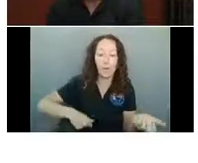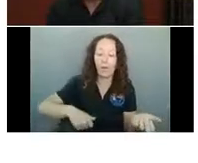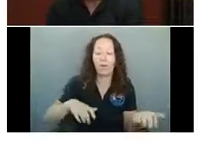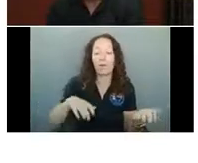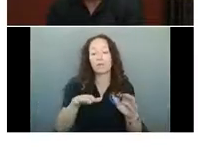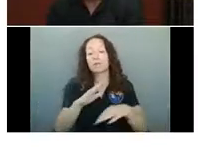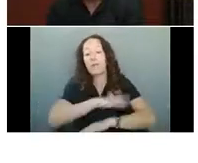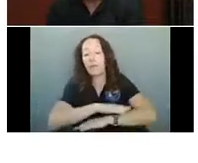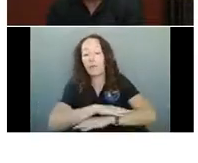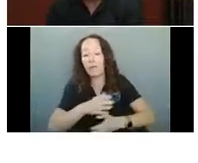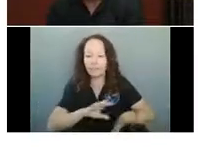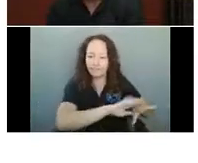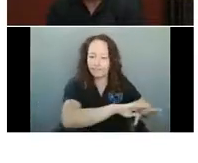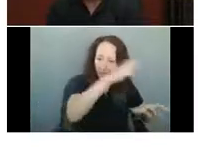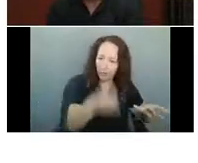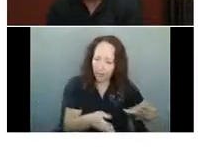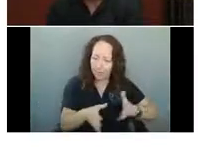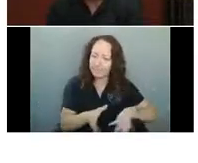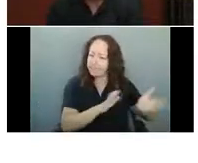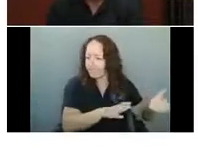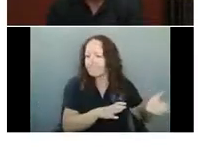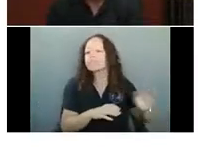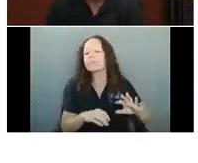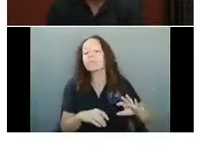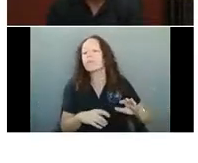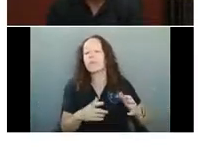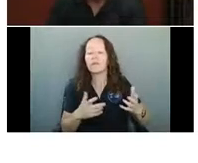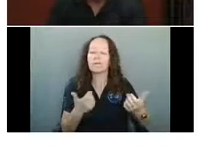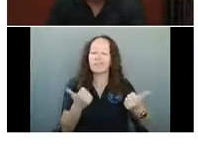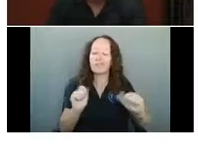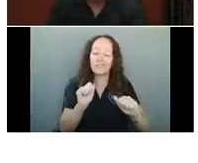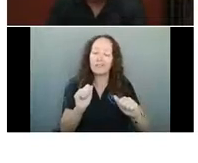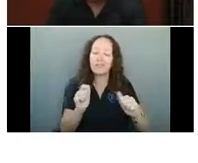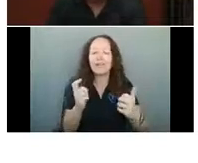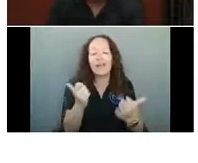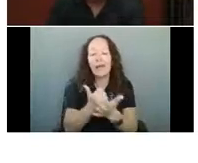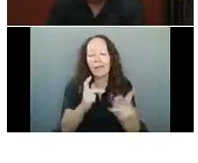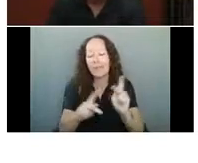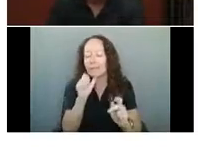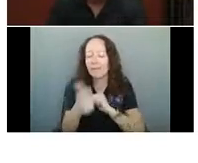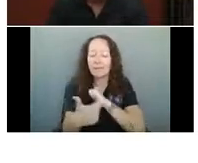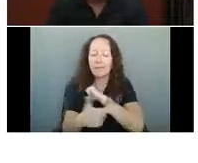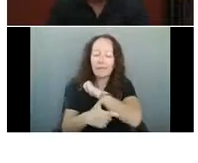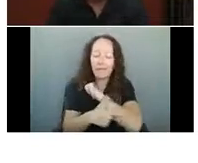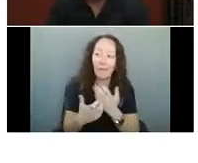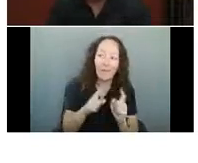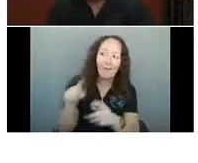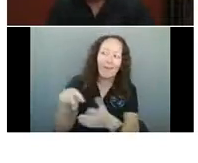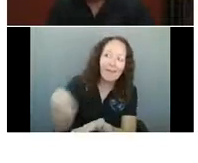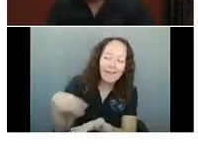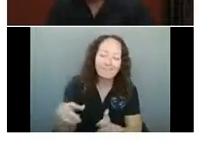go out and dance. But there's, there's other rules around this. And those are,